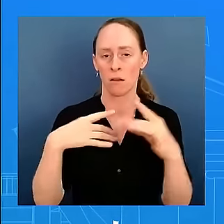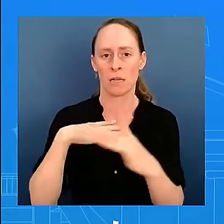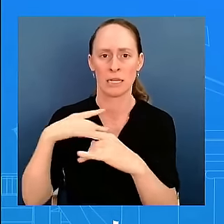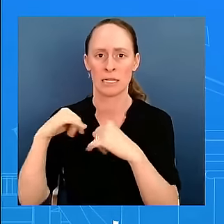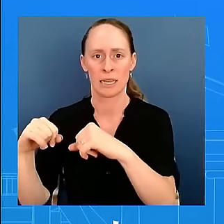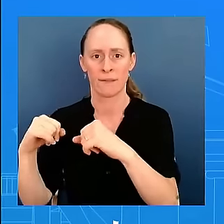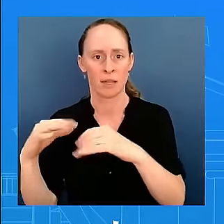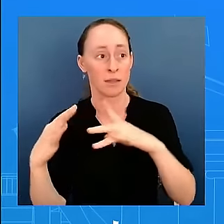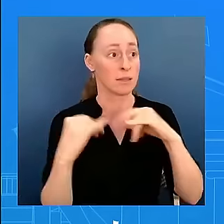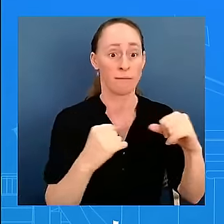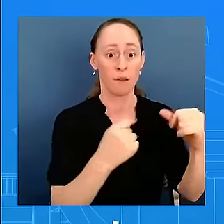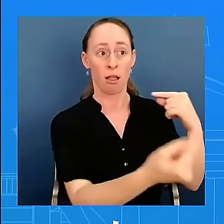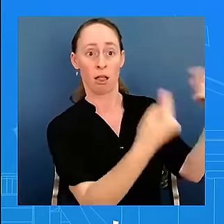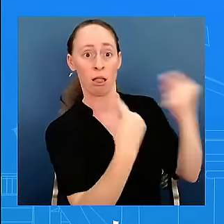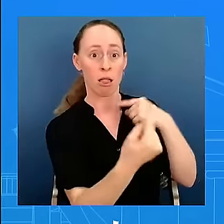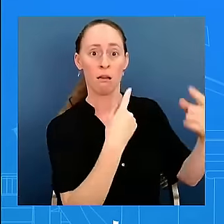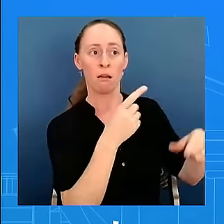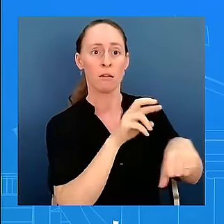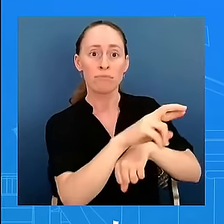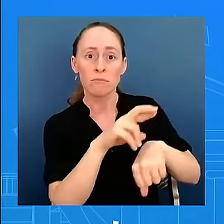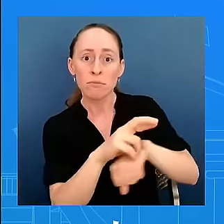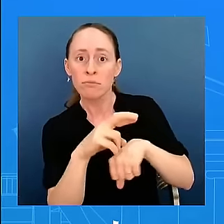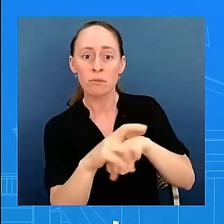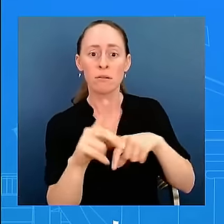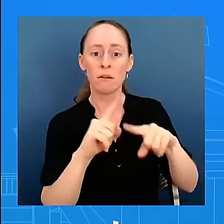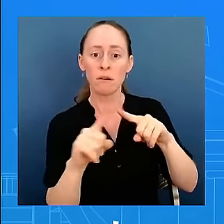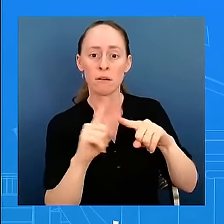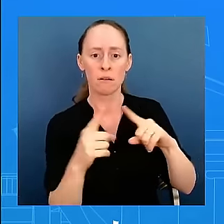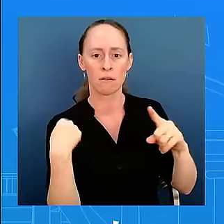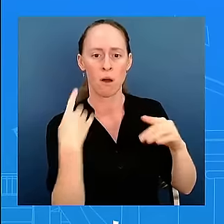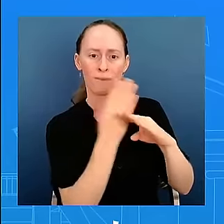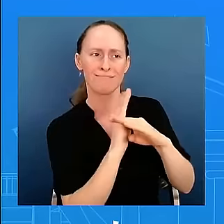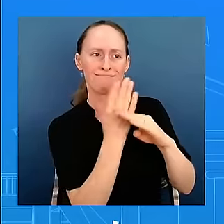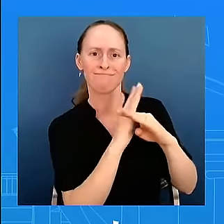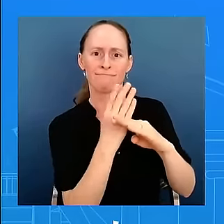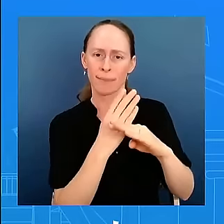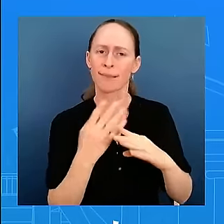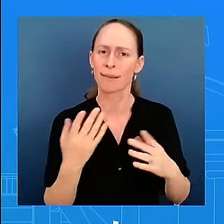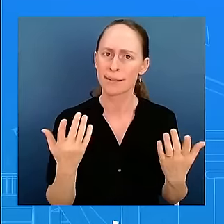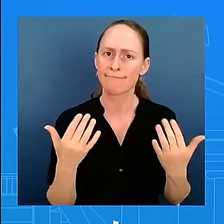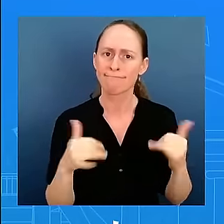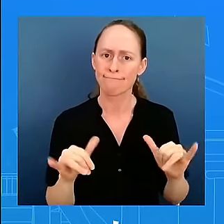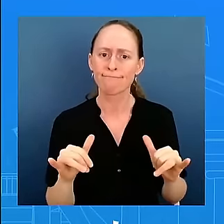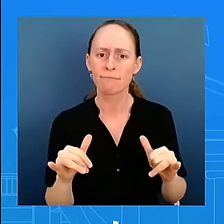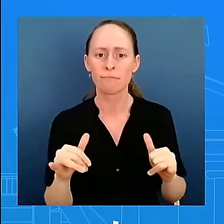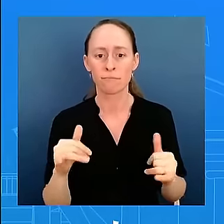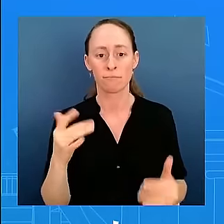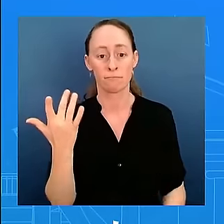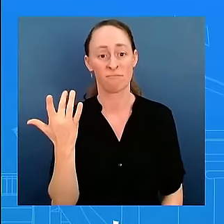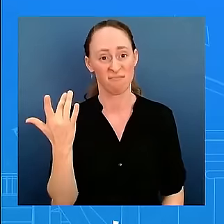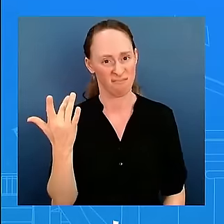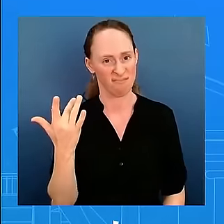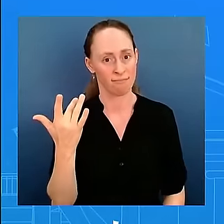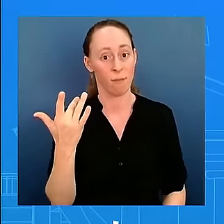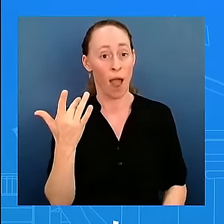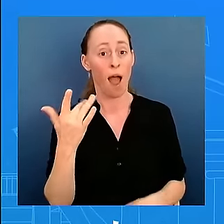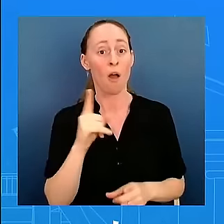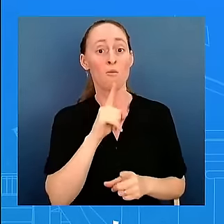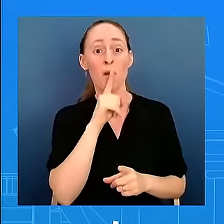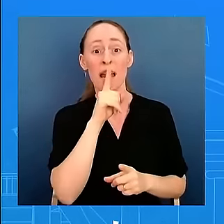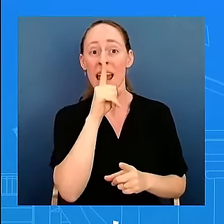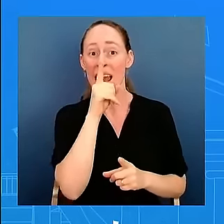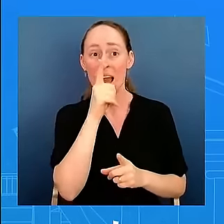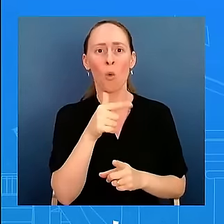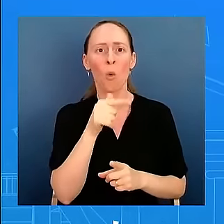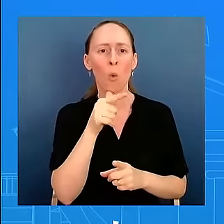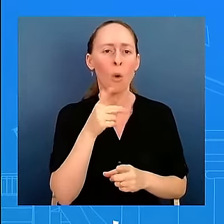That is also because of the proxy nature of it, also countering Iran's